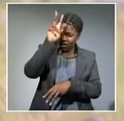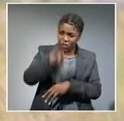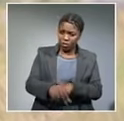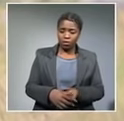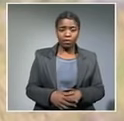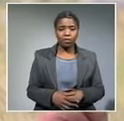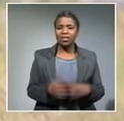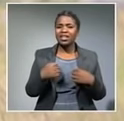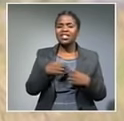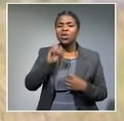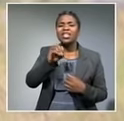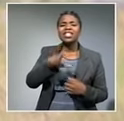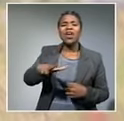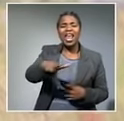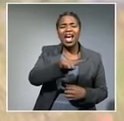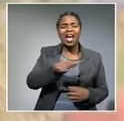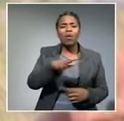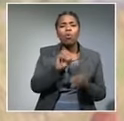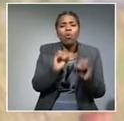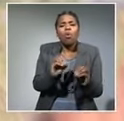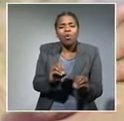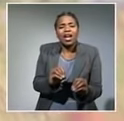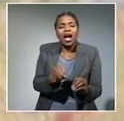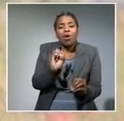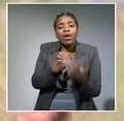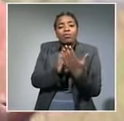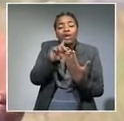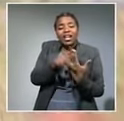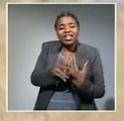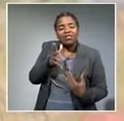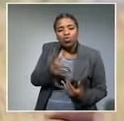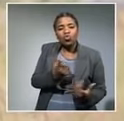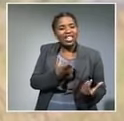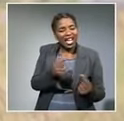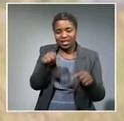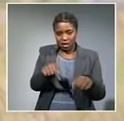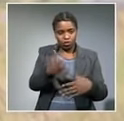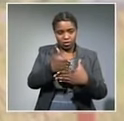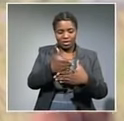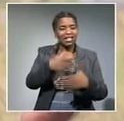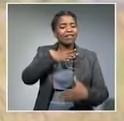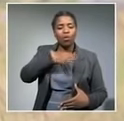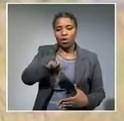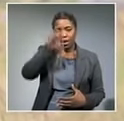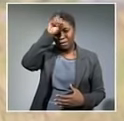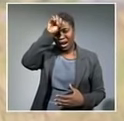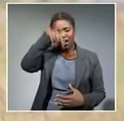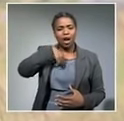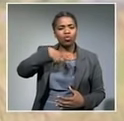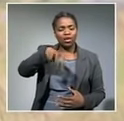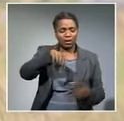everything we need. We have land. We have the project that we want to continue work on it, like tourism,